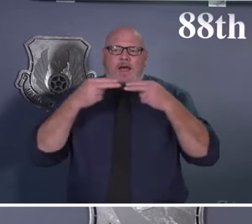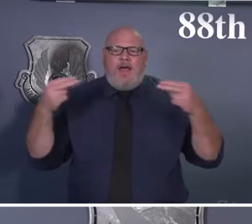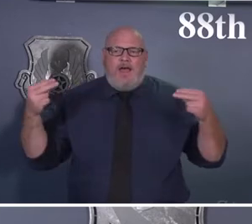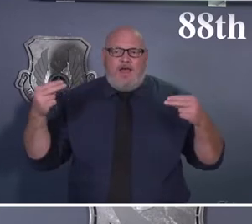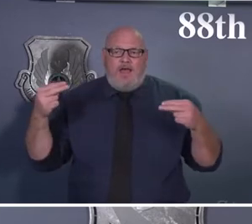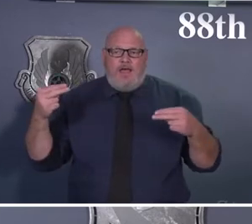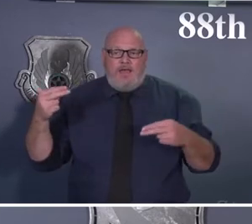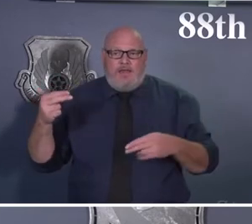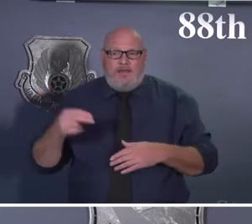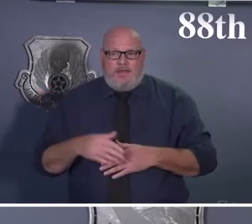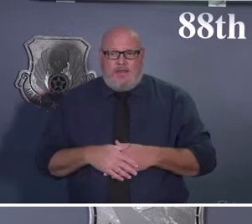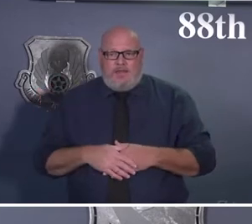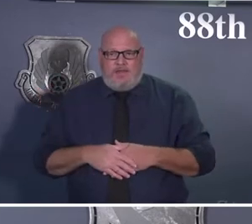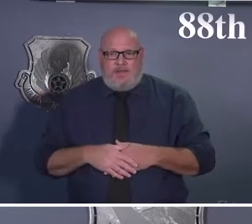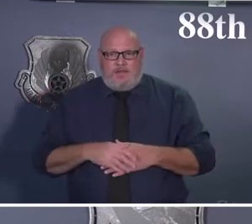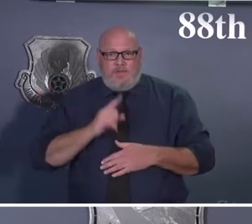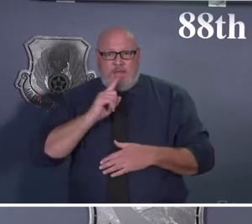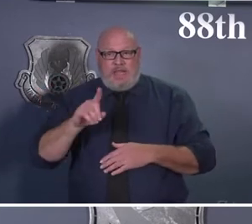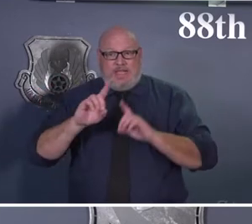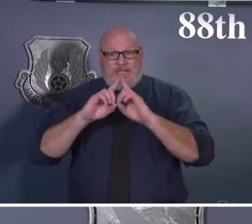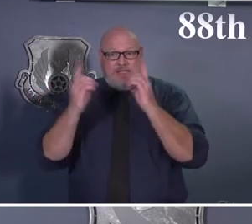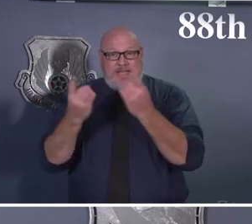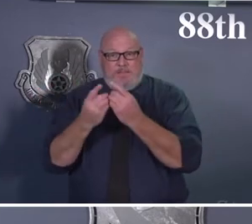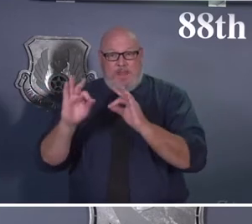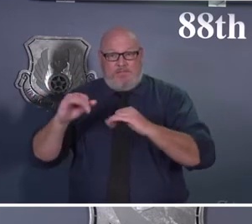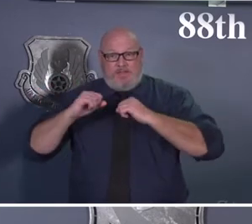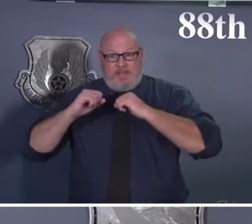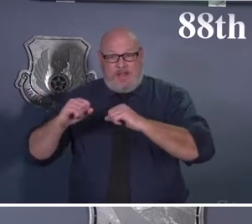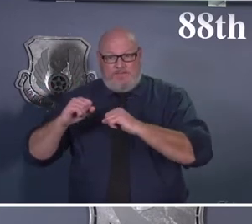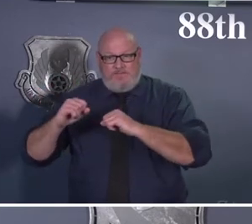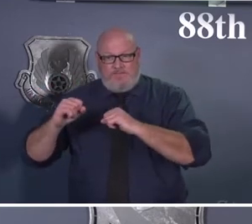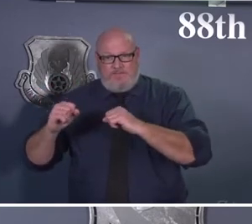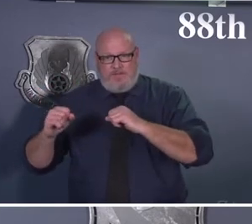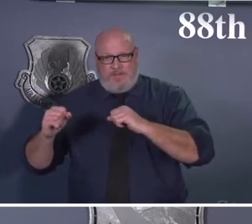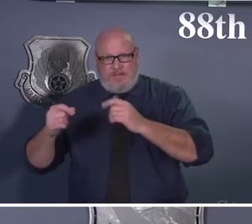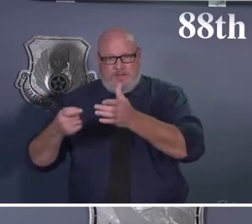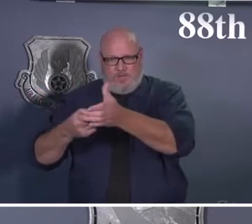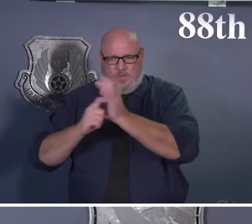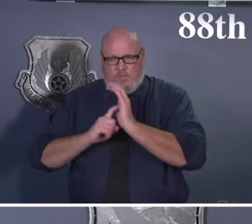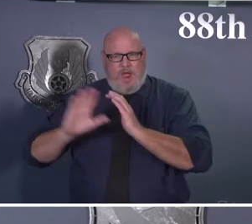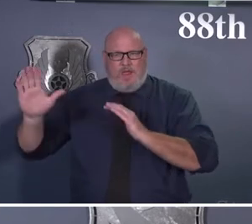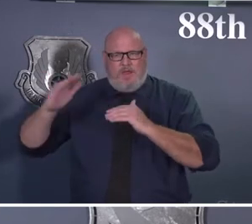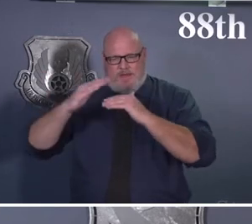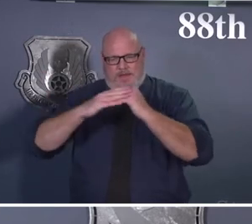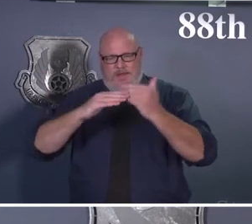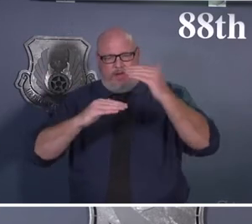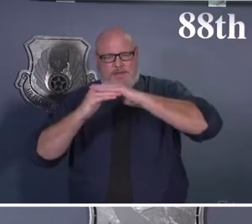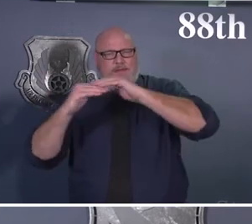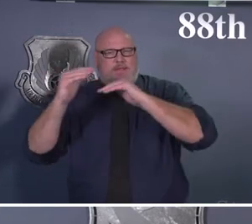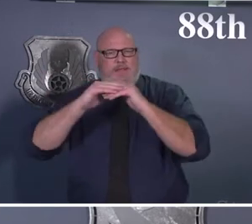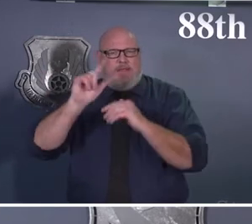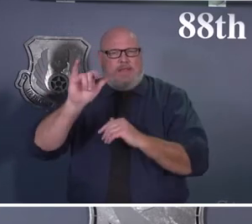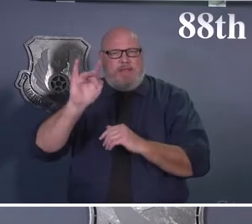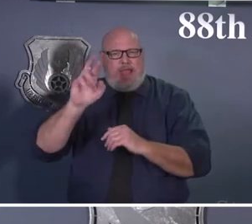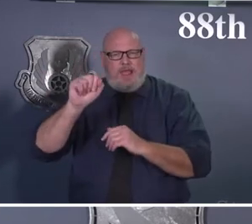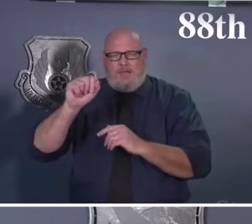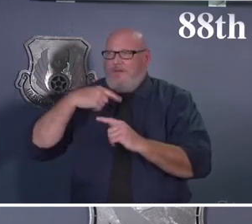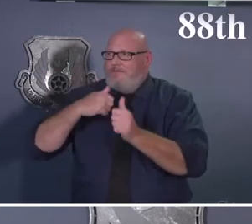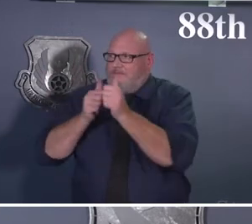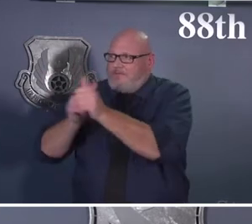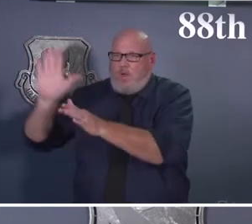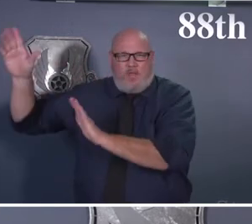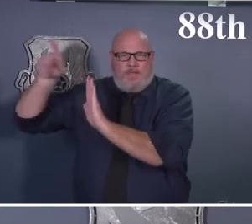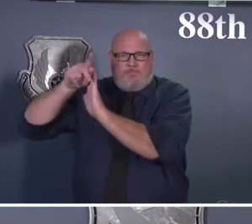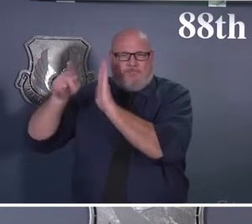with that said, the mask wear requirement in our child care facilities and care facilities across the installation will remain in effect.